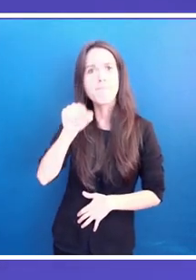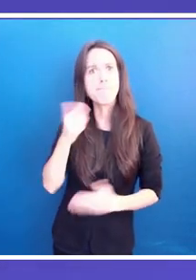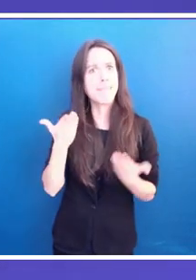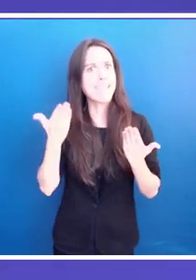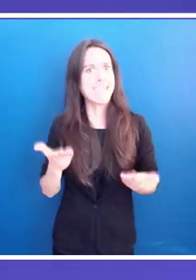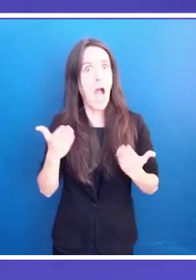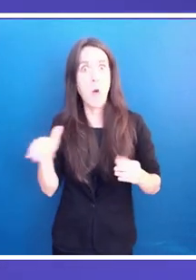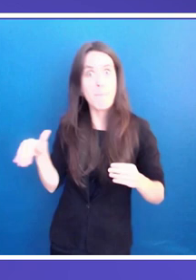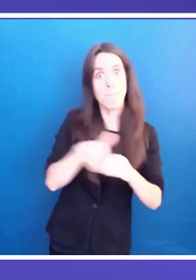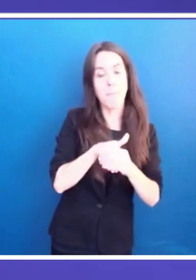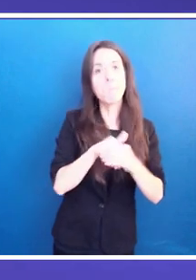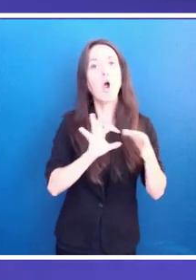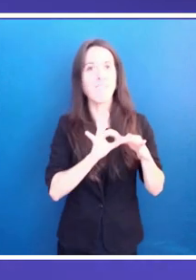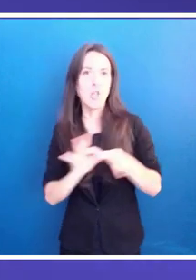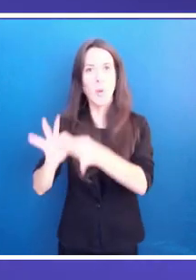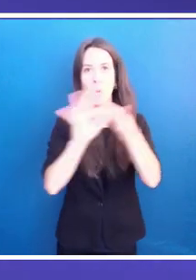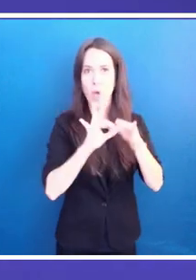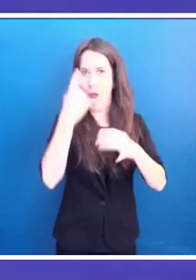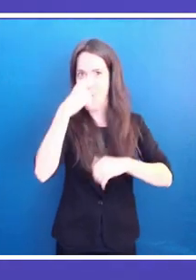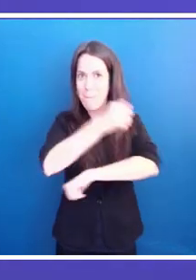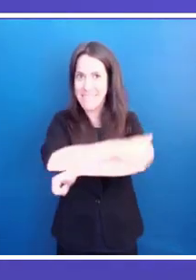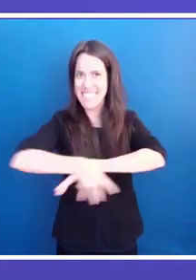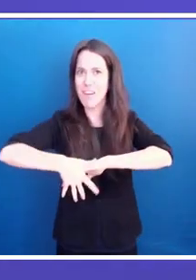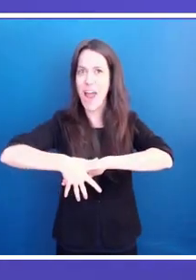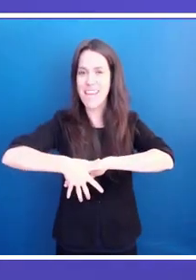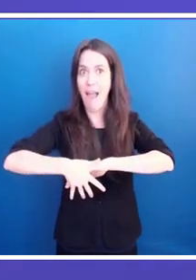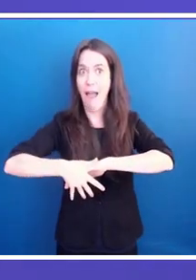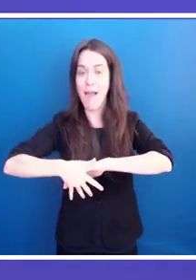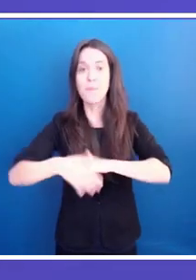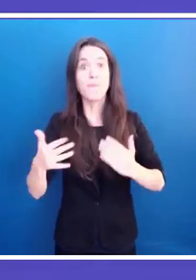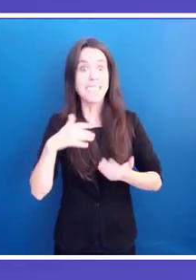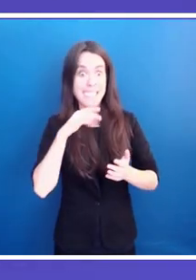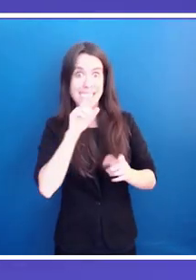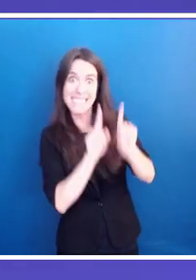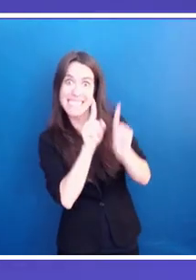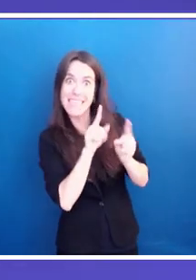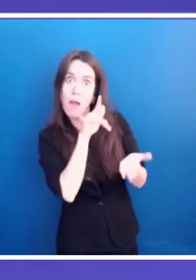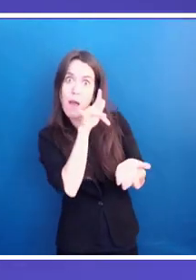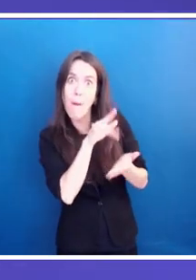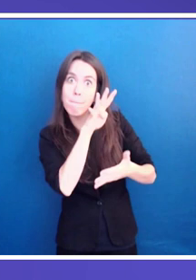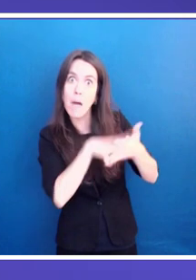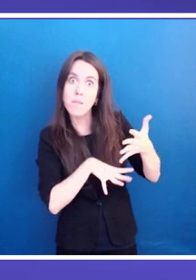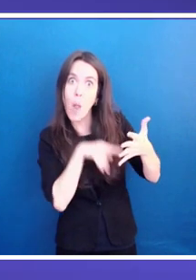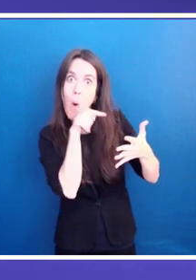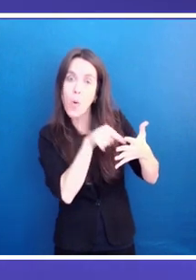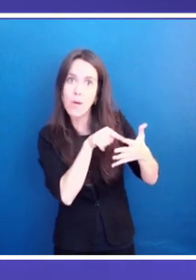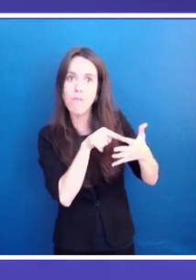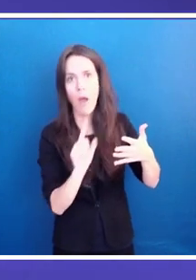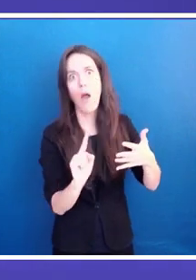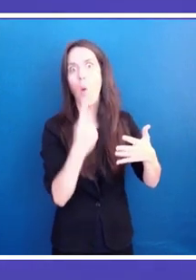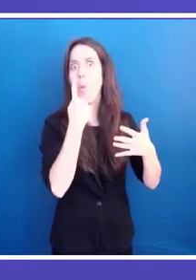the Union for the Mediterranean. The city of Barcelona is also one of the most popular